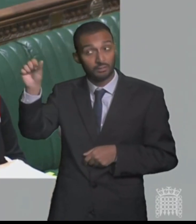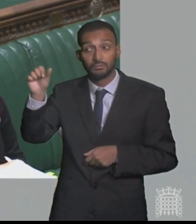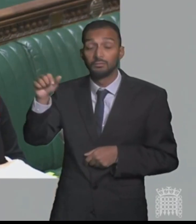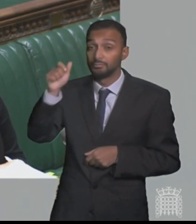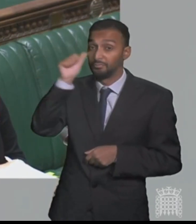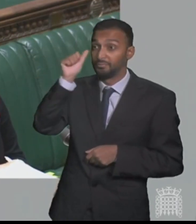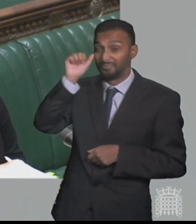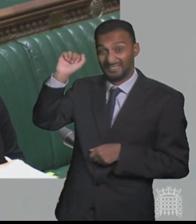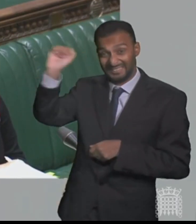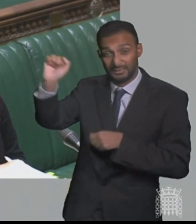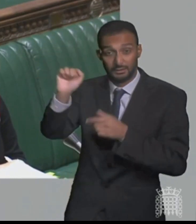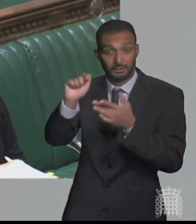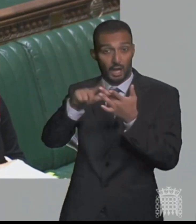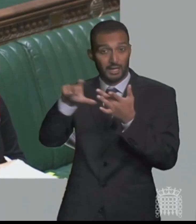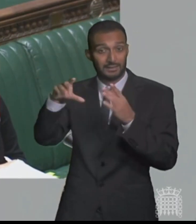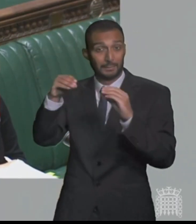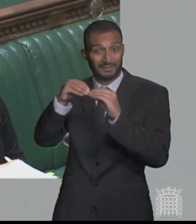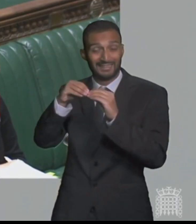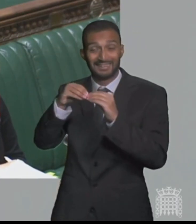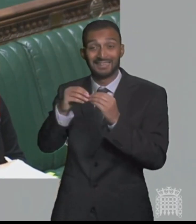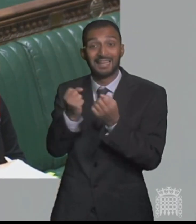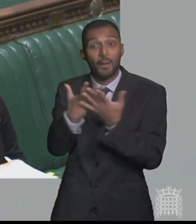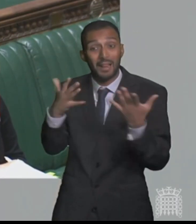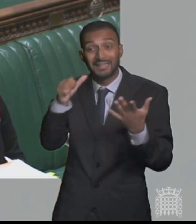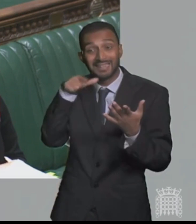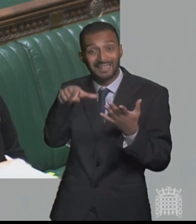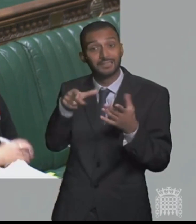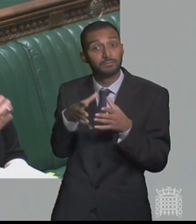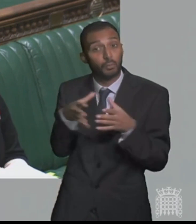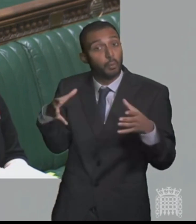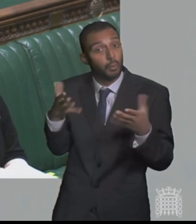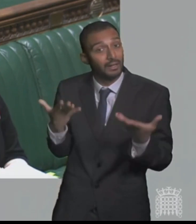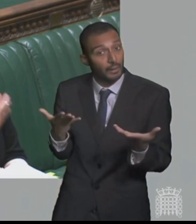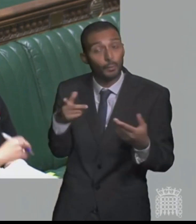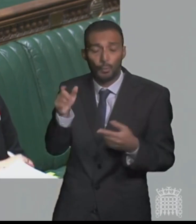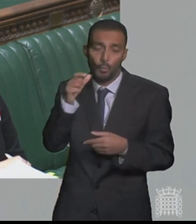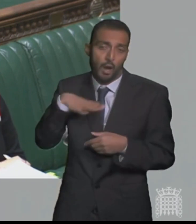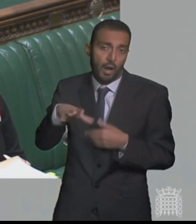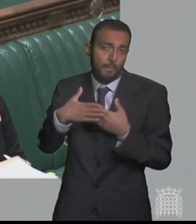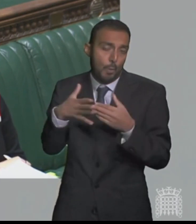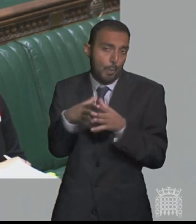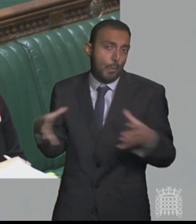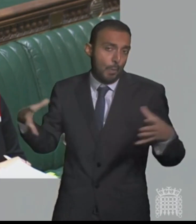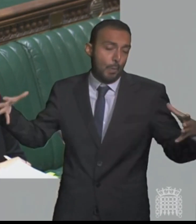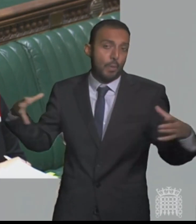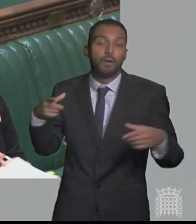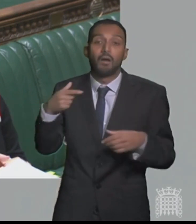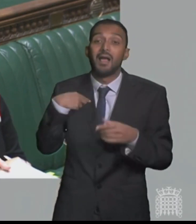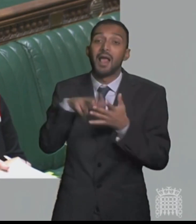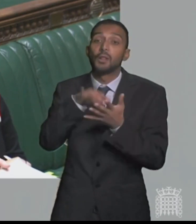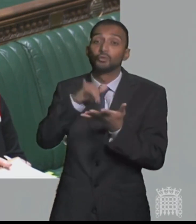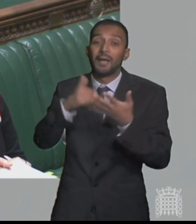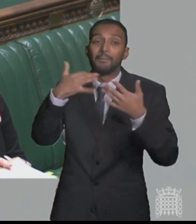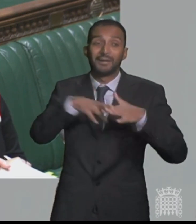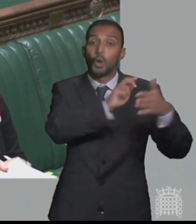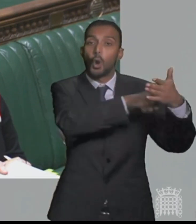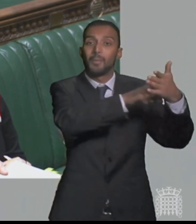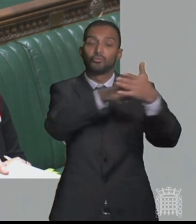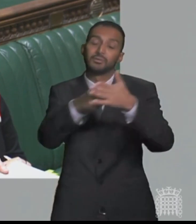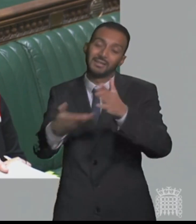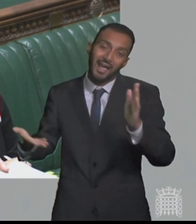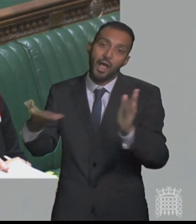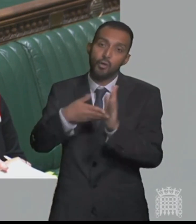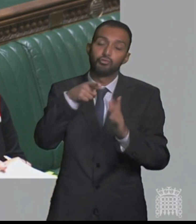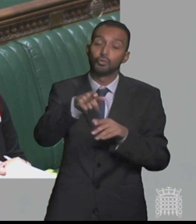ICB has gone up in the last year. We want to go further. The NHS has recently commissioned additional children's orthodontic capacity